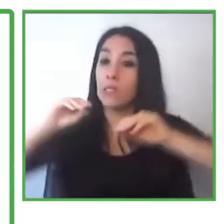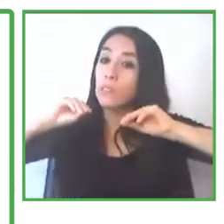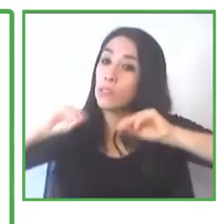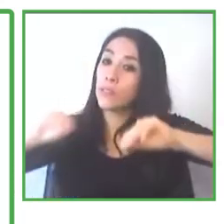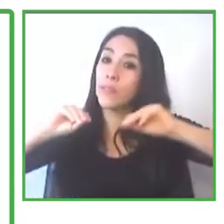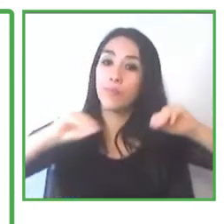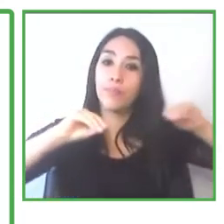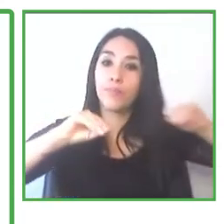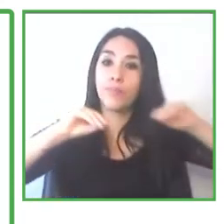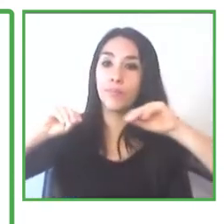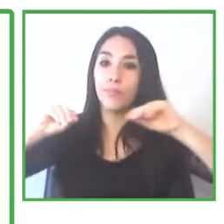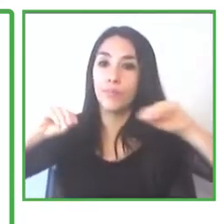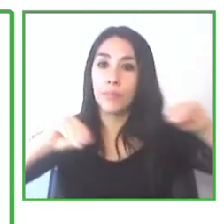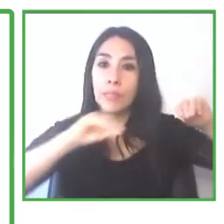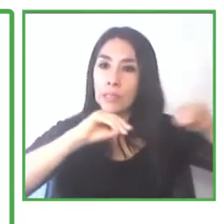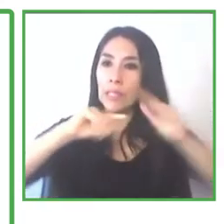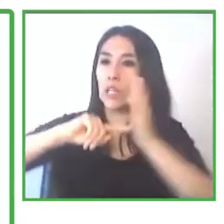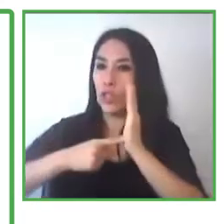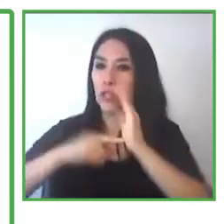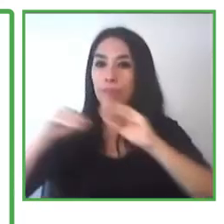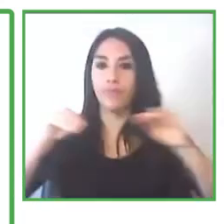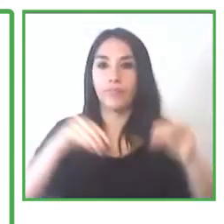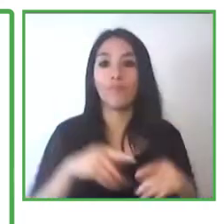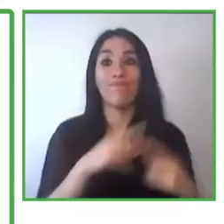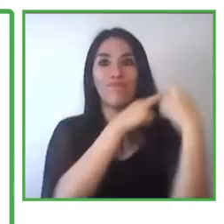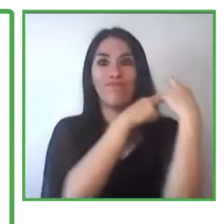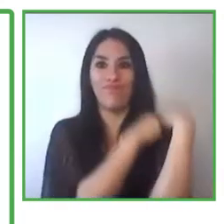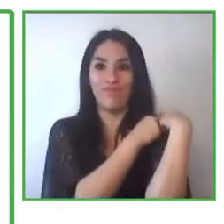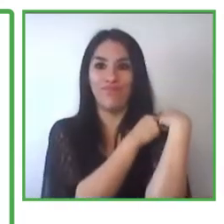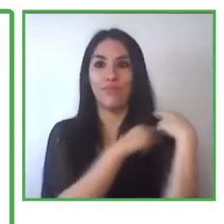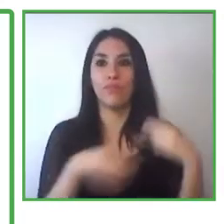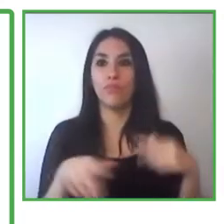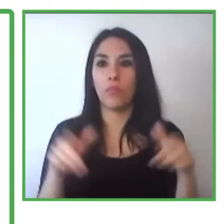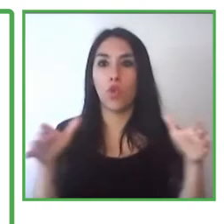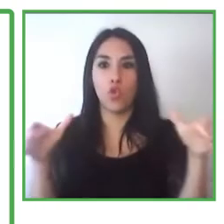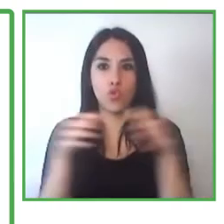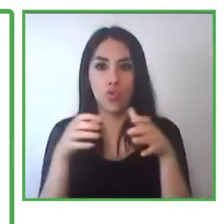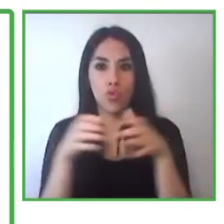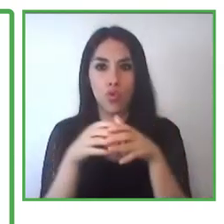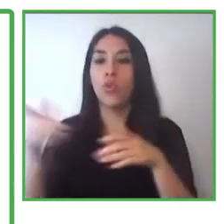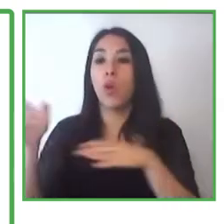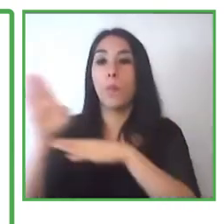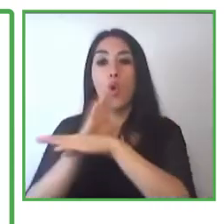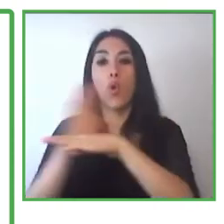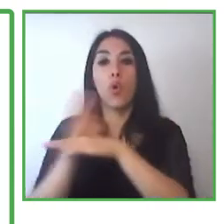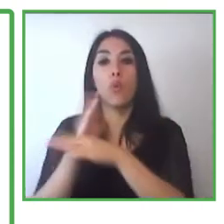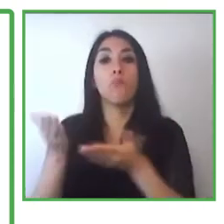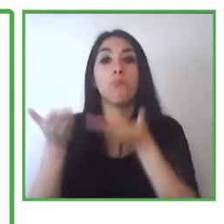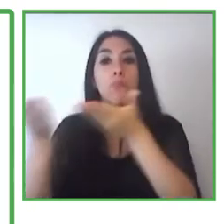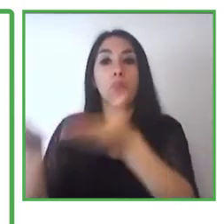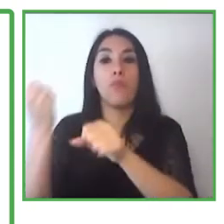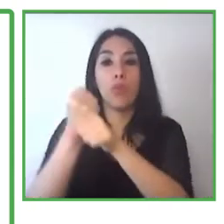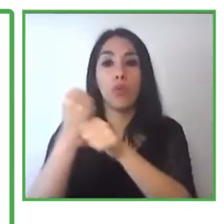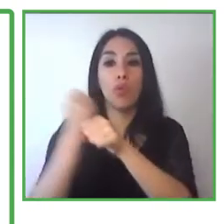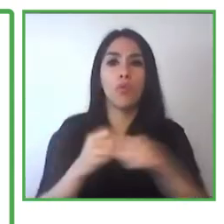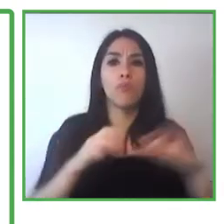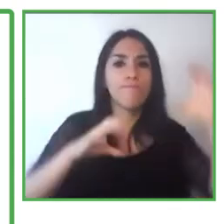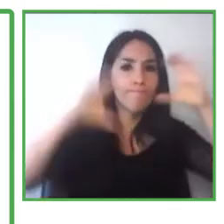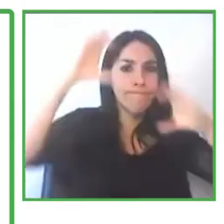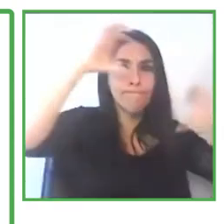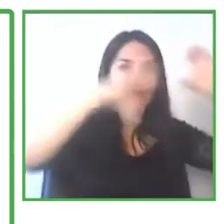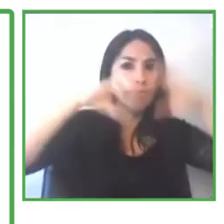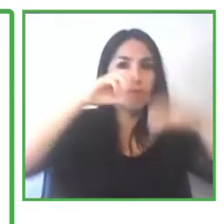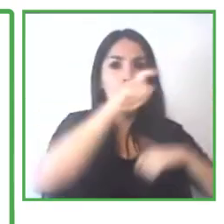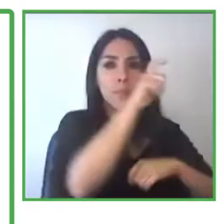are the ones that are going to be in charge of making this connection with the companies and be able to get offers